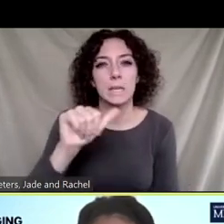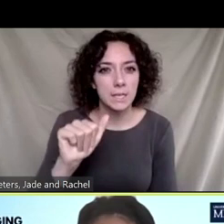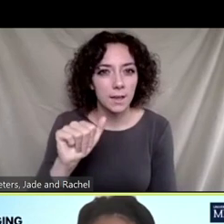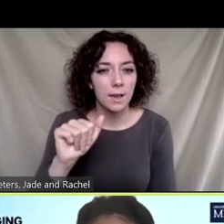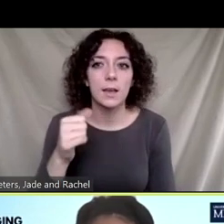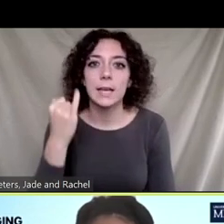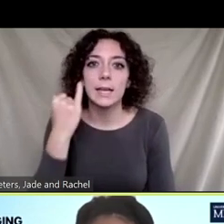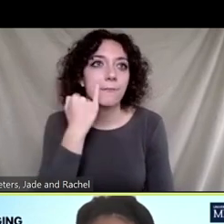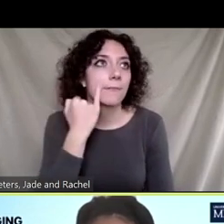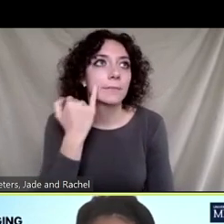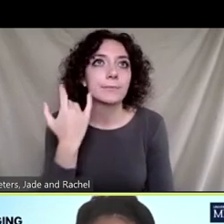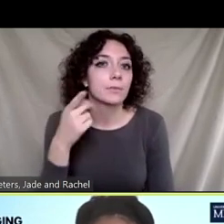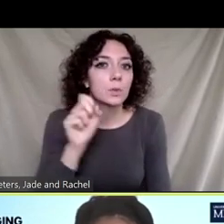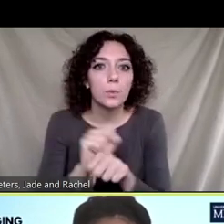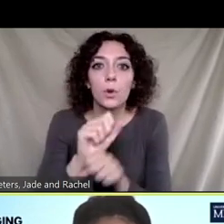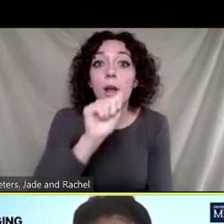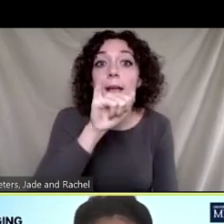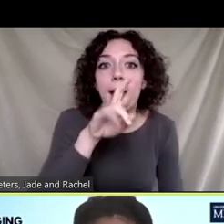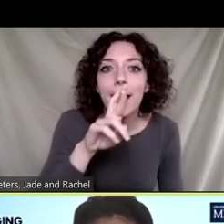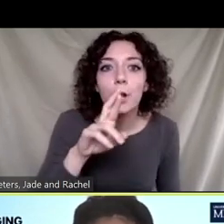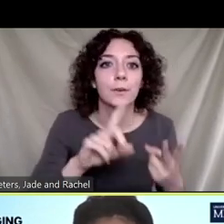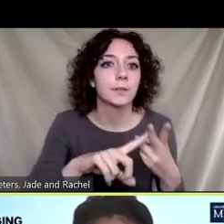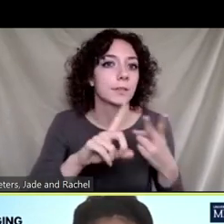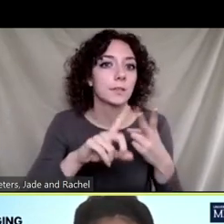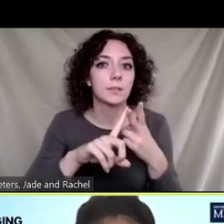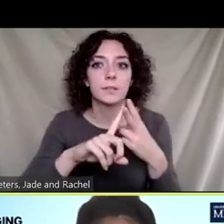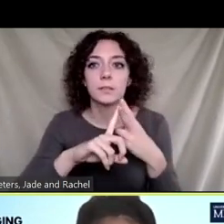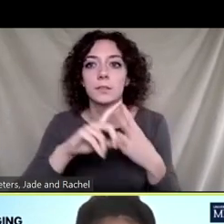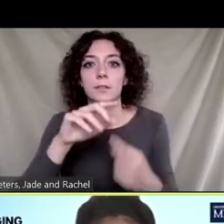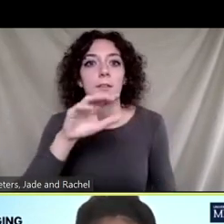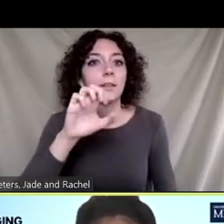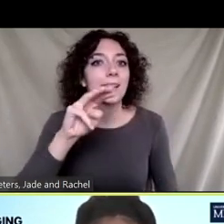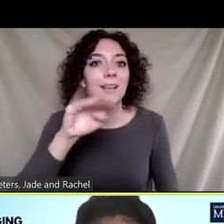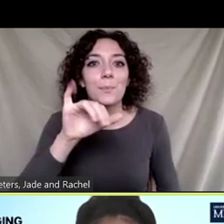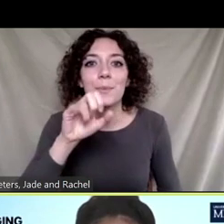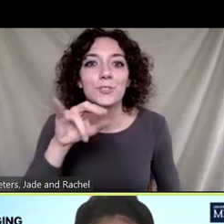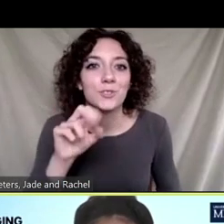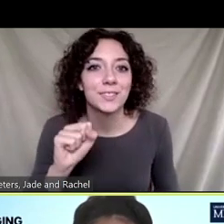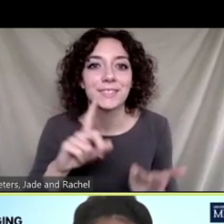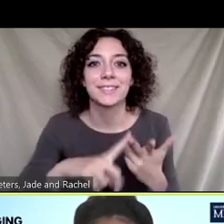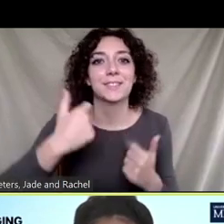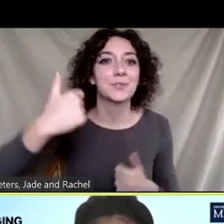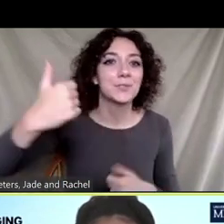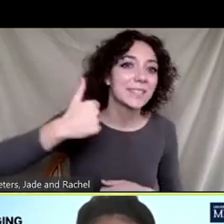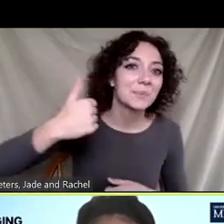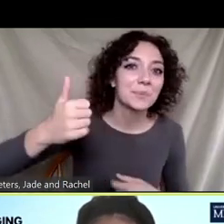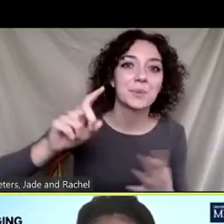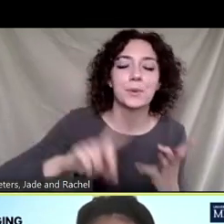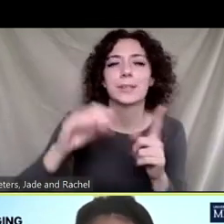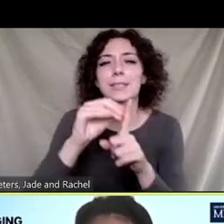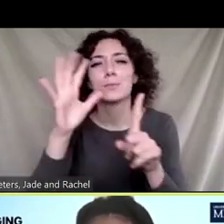you work on air, whether you're working on the emissions, the transport, the exposure,